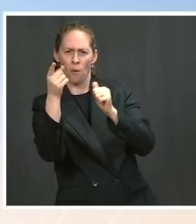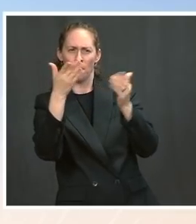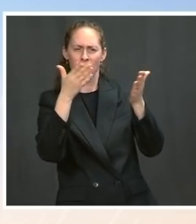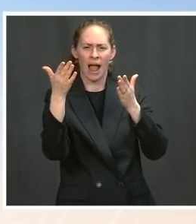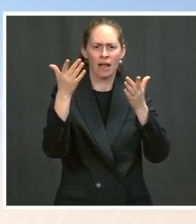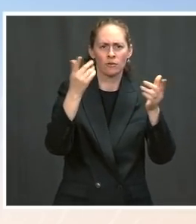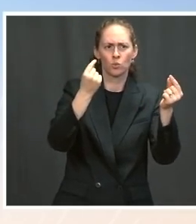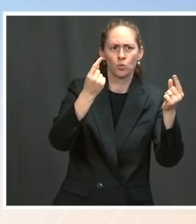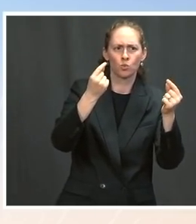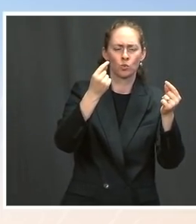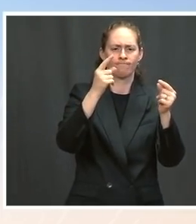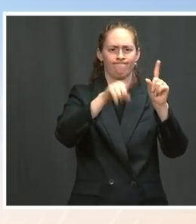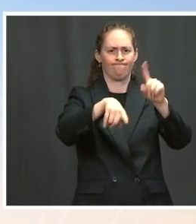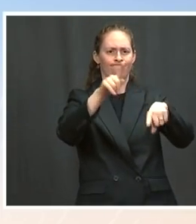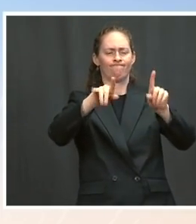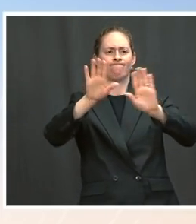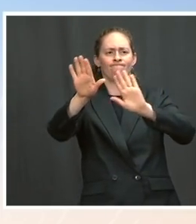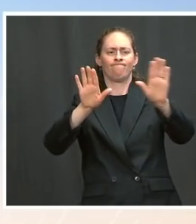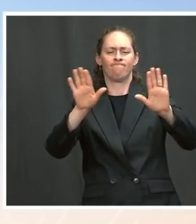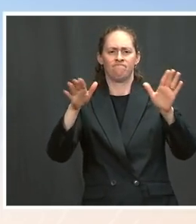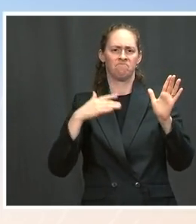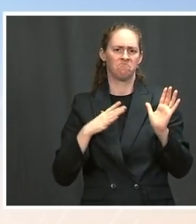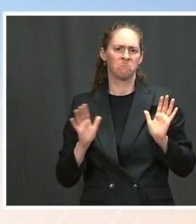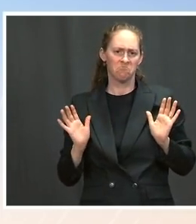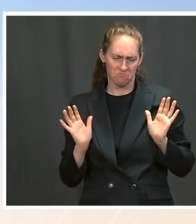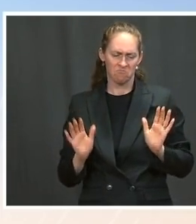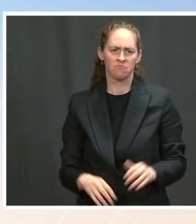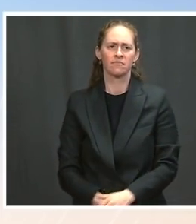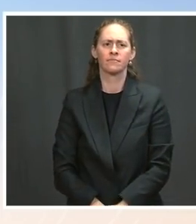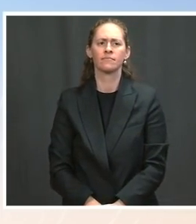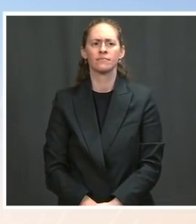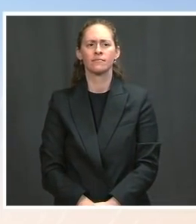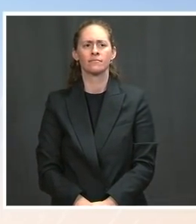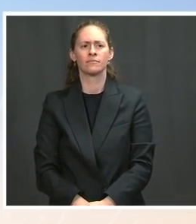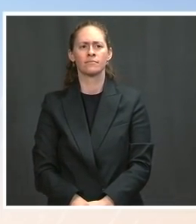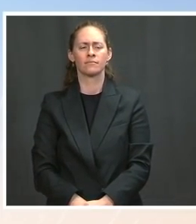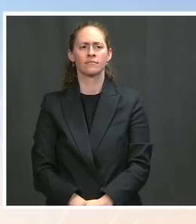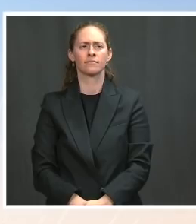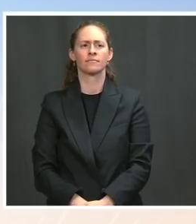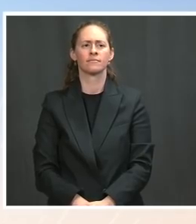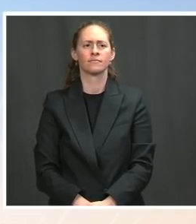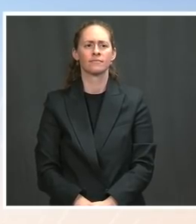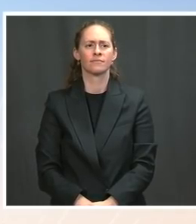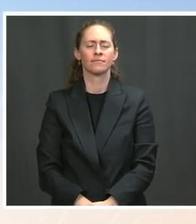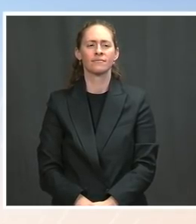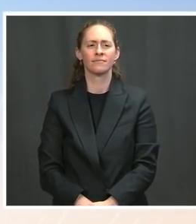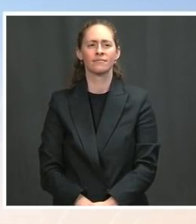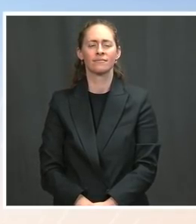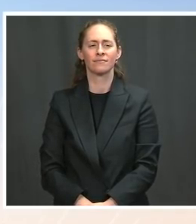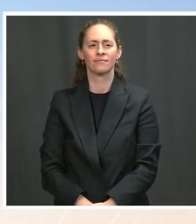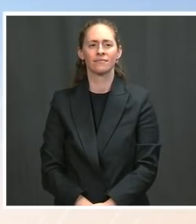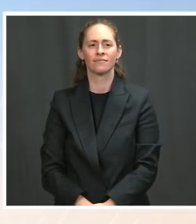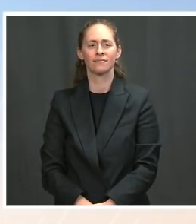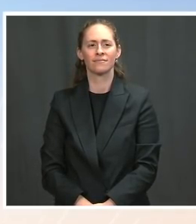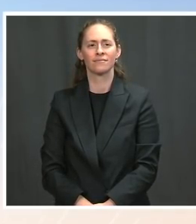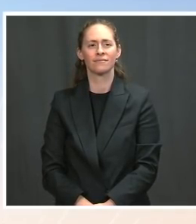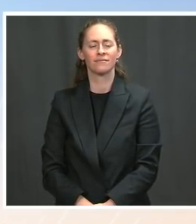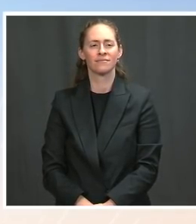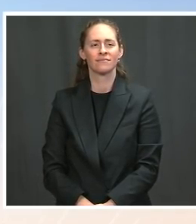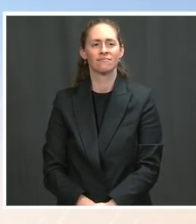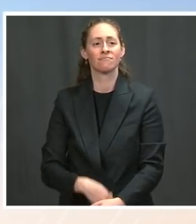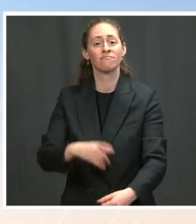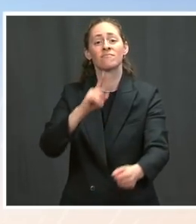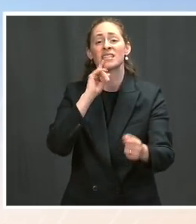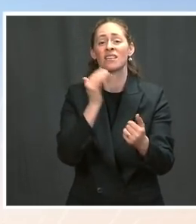vaccinated and that they're getting the shots in the arms of as many Americans as possible. That remains our first priority. At the same time,